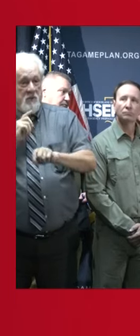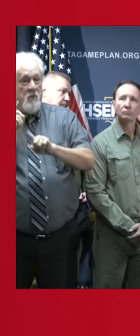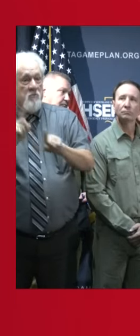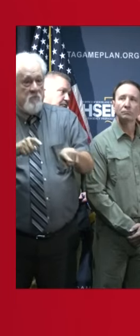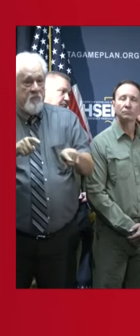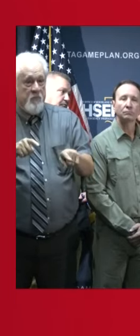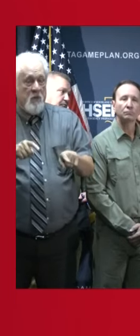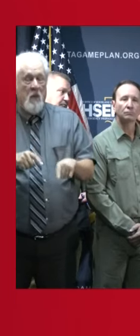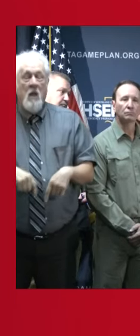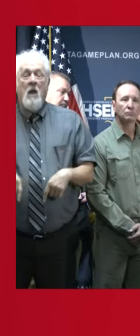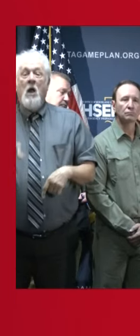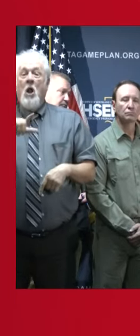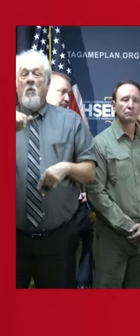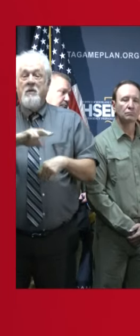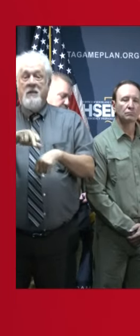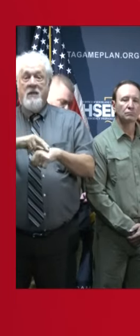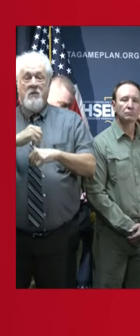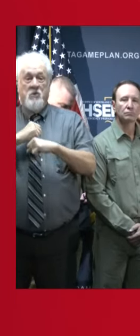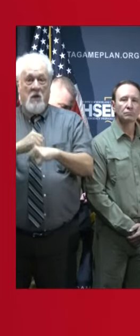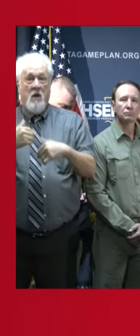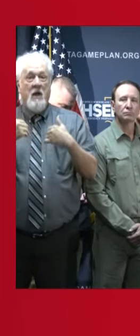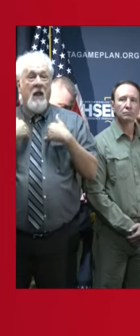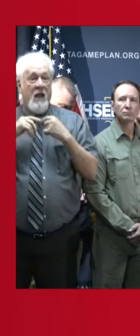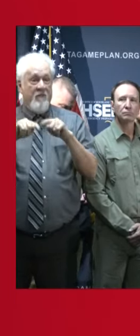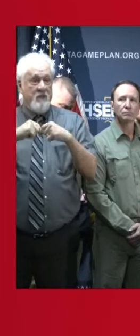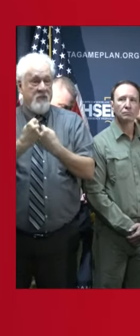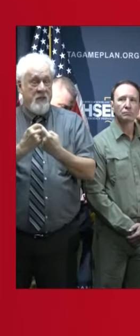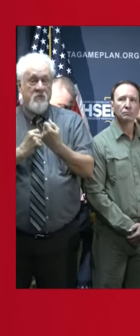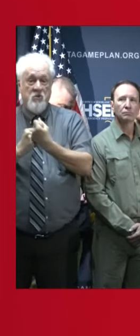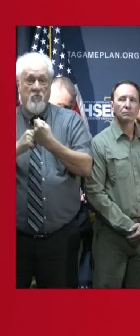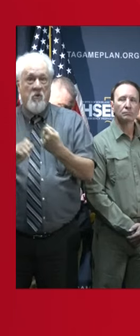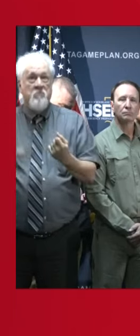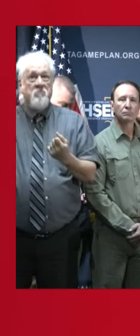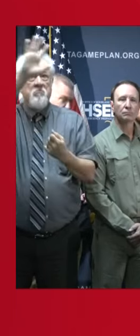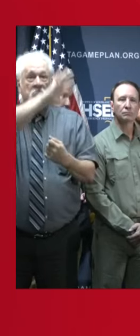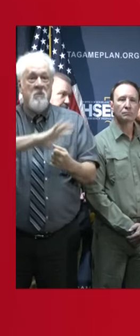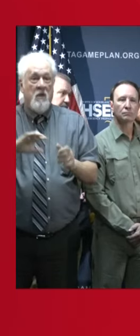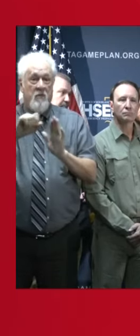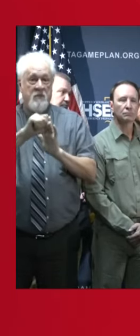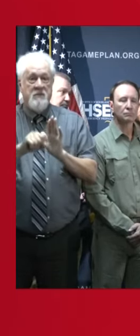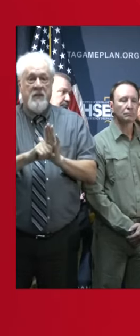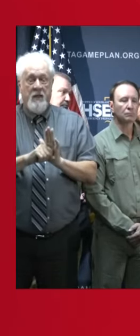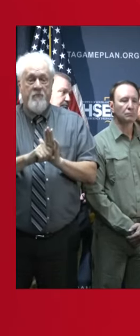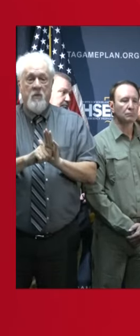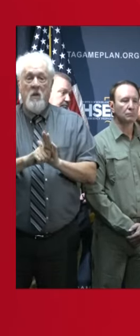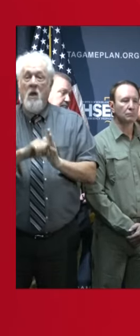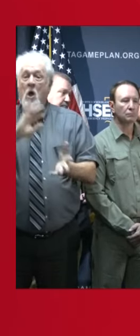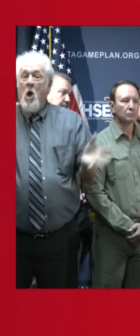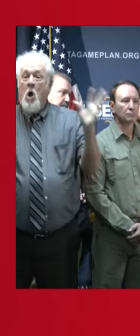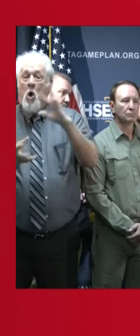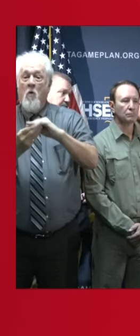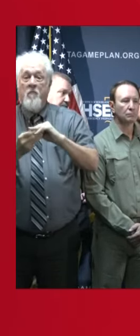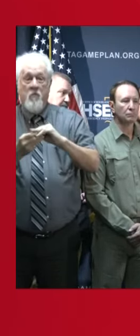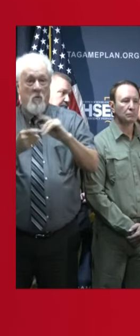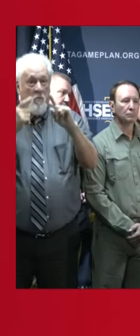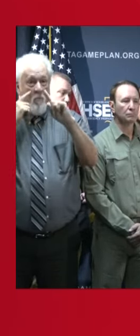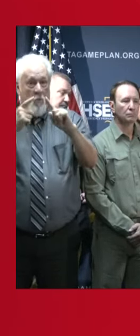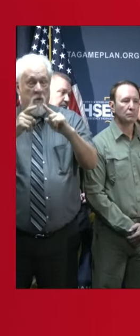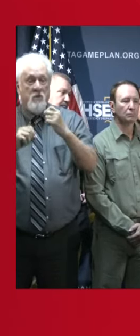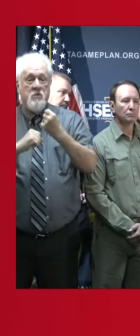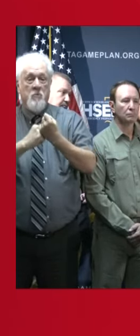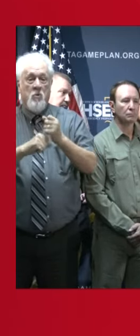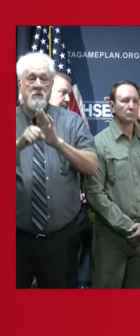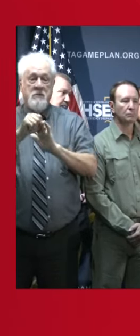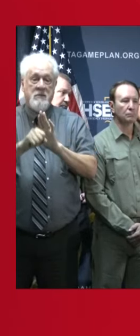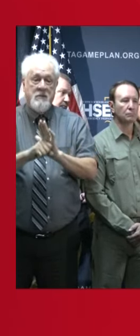the Louisiana National Guard has liaison officer teams supporting numerous parishes across the state. Overall, our mission to support the state, parish, and